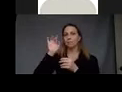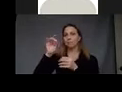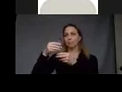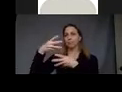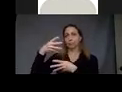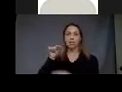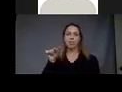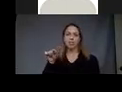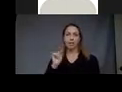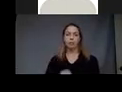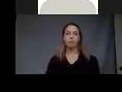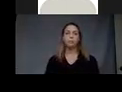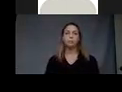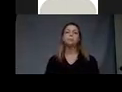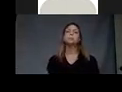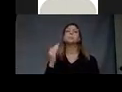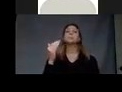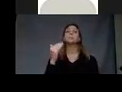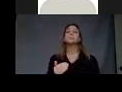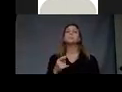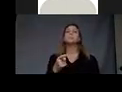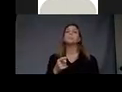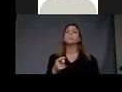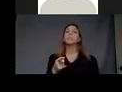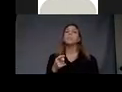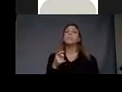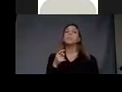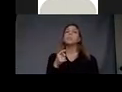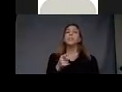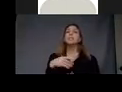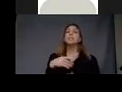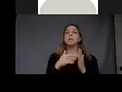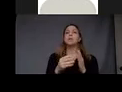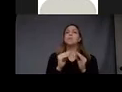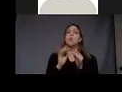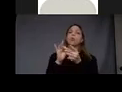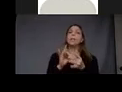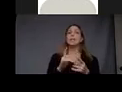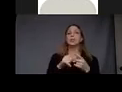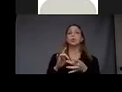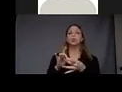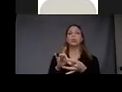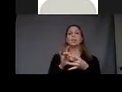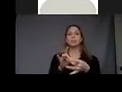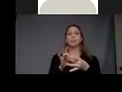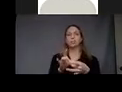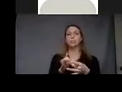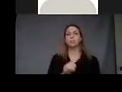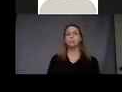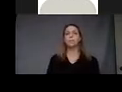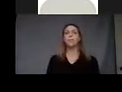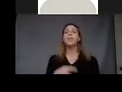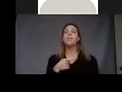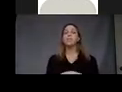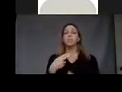are more of an exploration of relationships. This one called Dalhous Kitchen